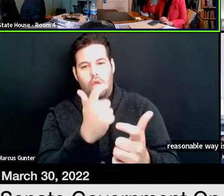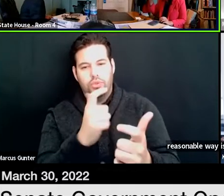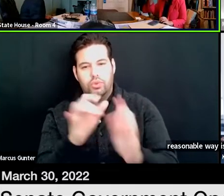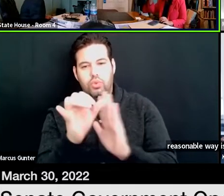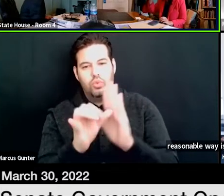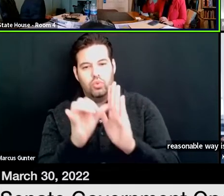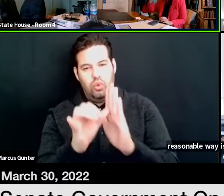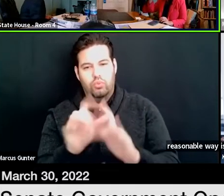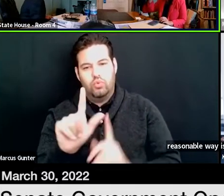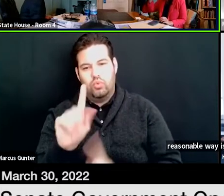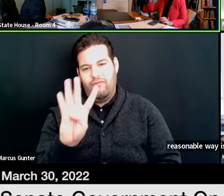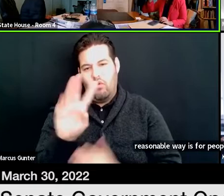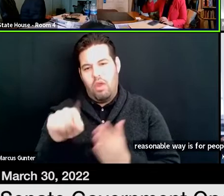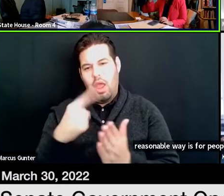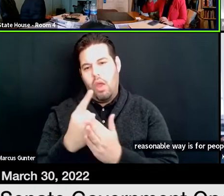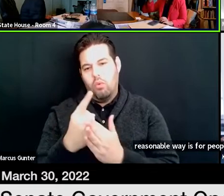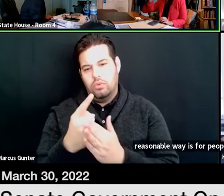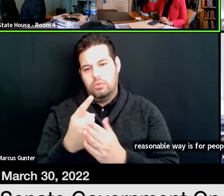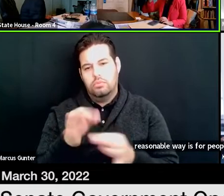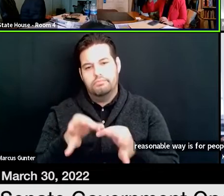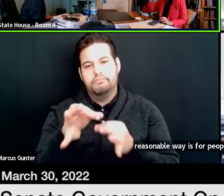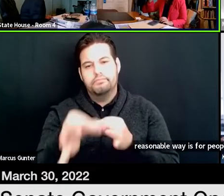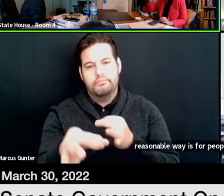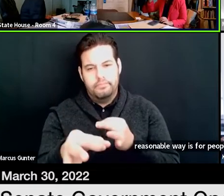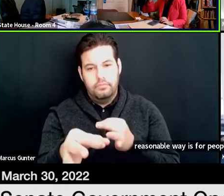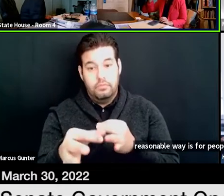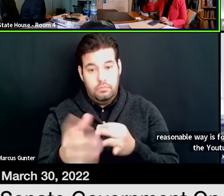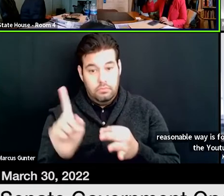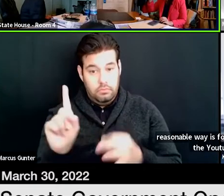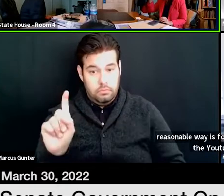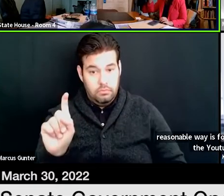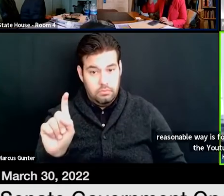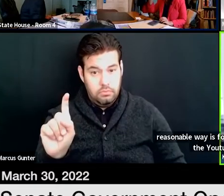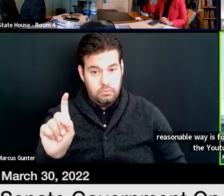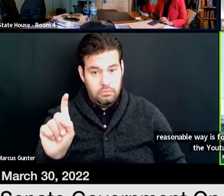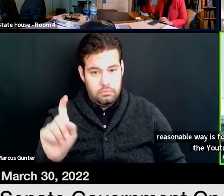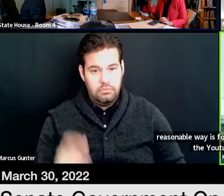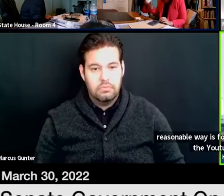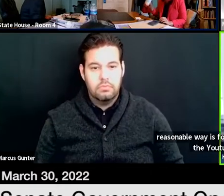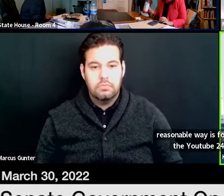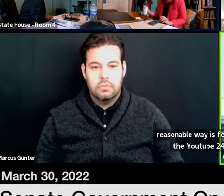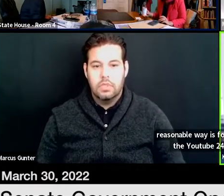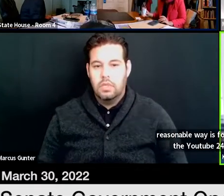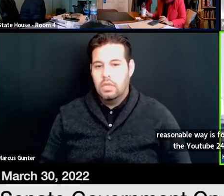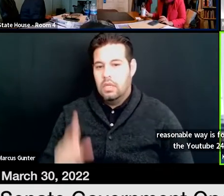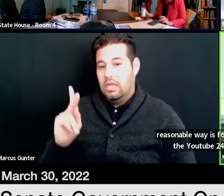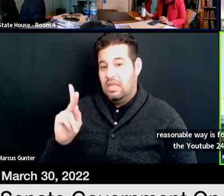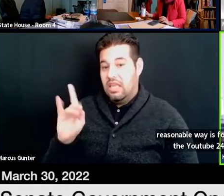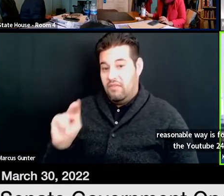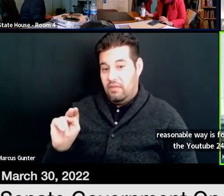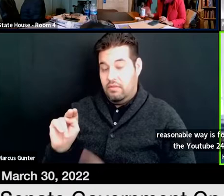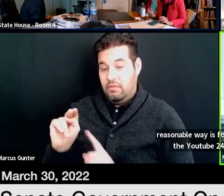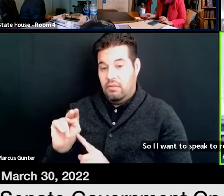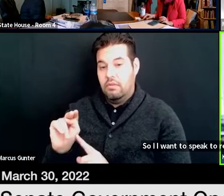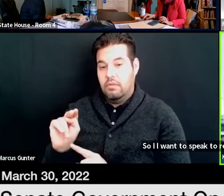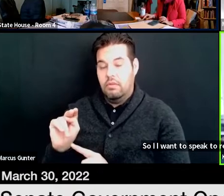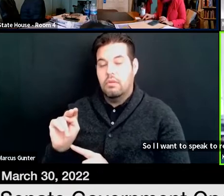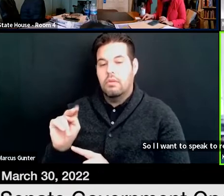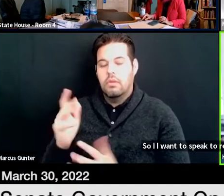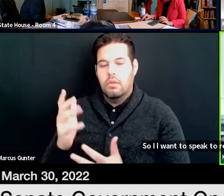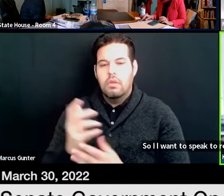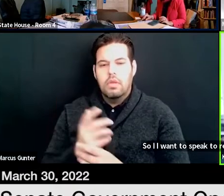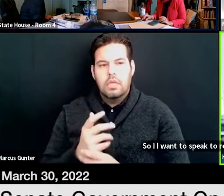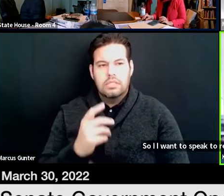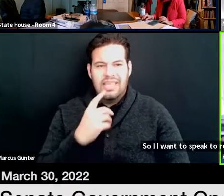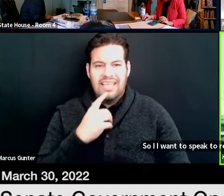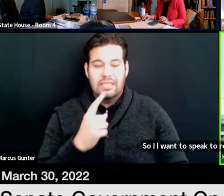24 hours later, right? So I won't speak to reasonable. certainly available. I'm sure there are